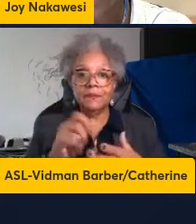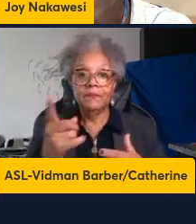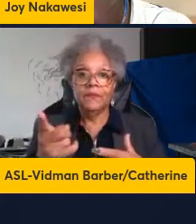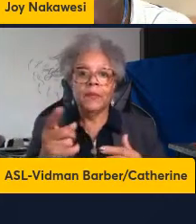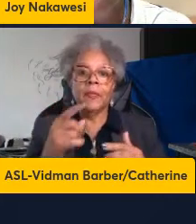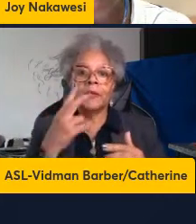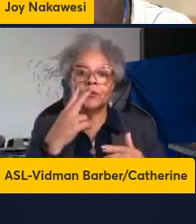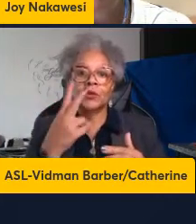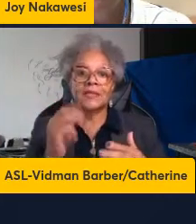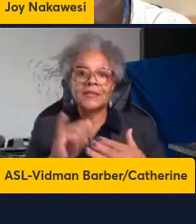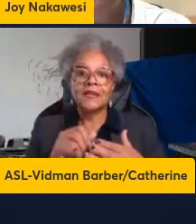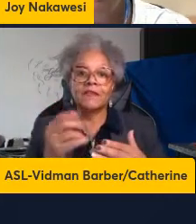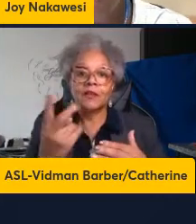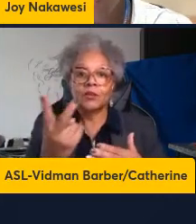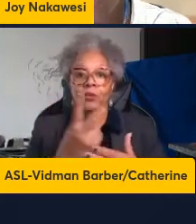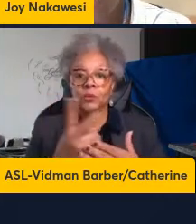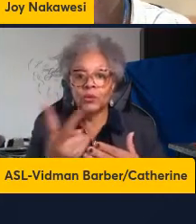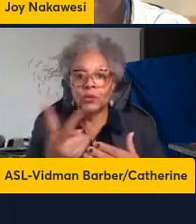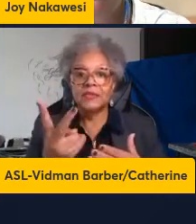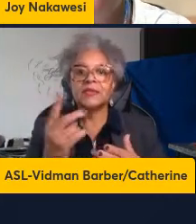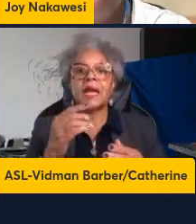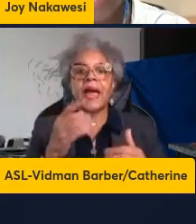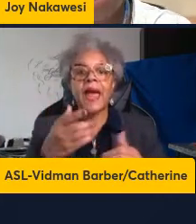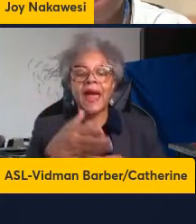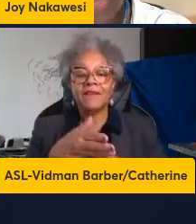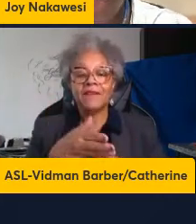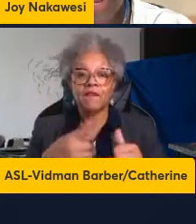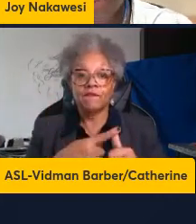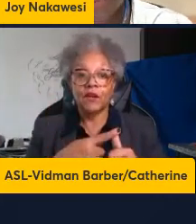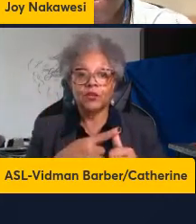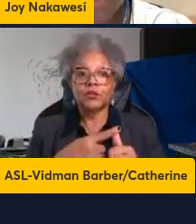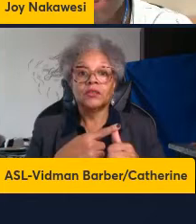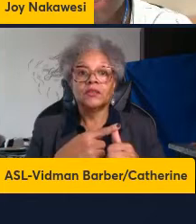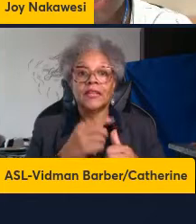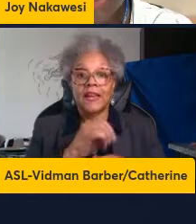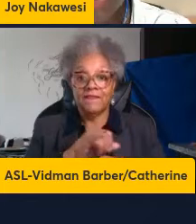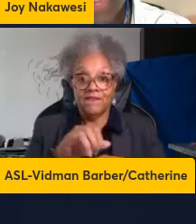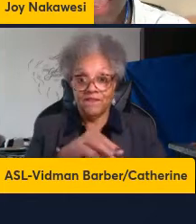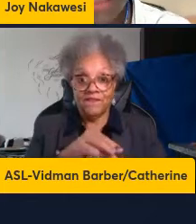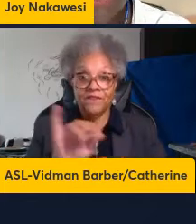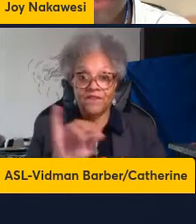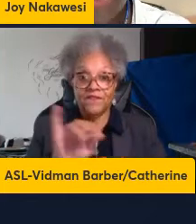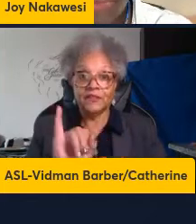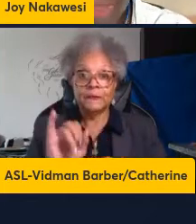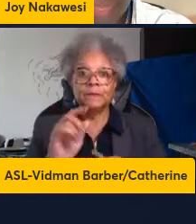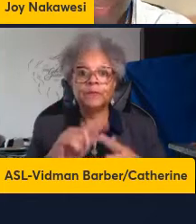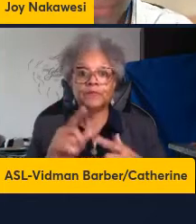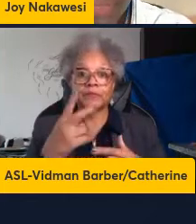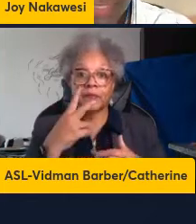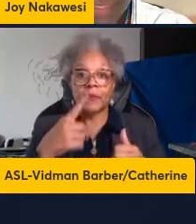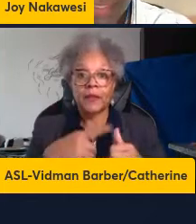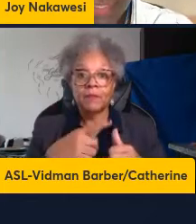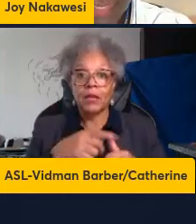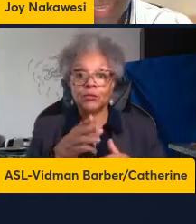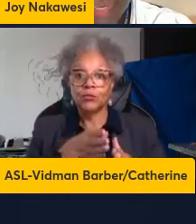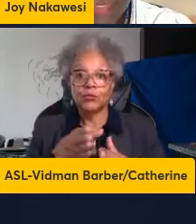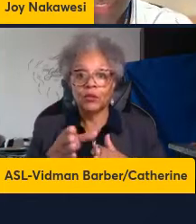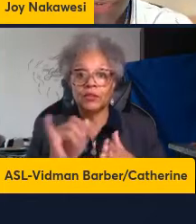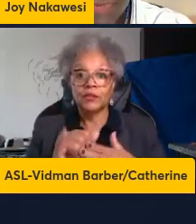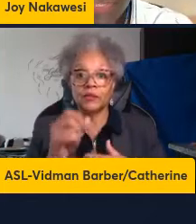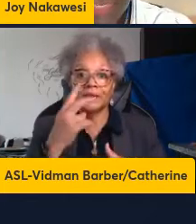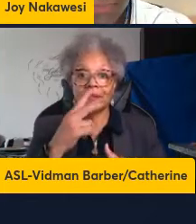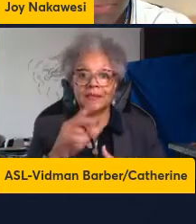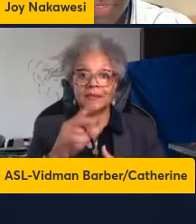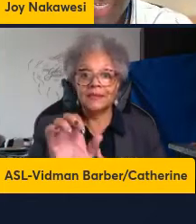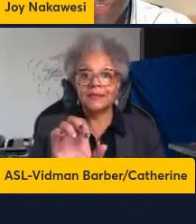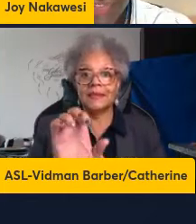could see three weeks after the primary infection in both our different mouse groups we have a proper established CD8